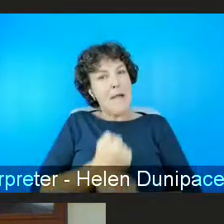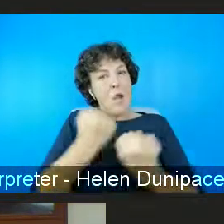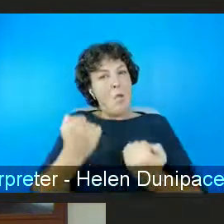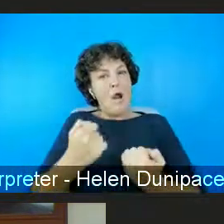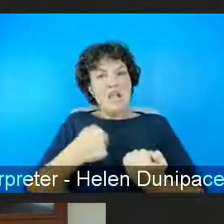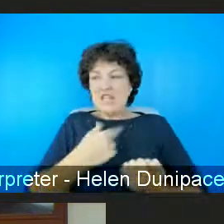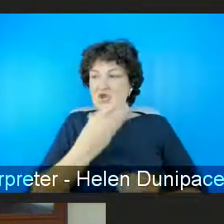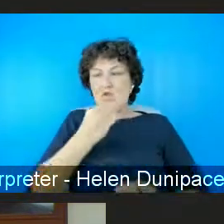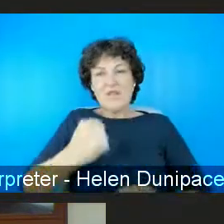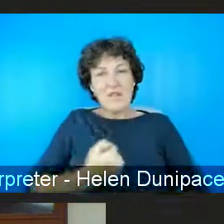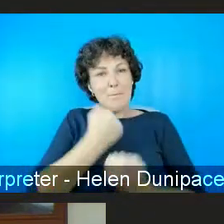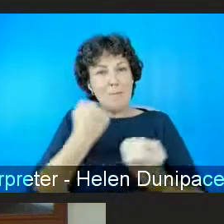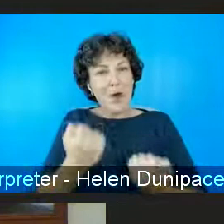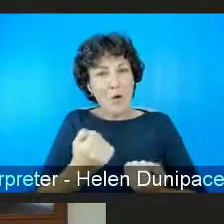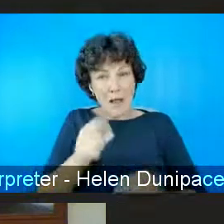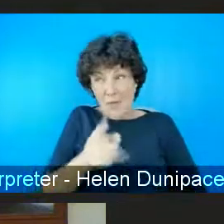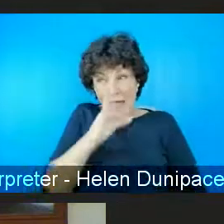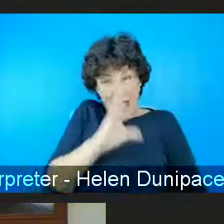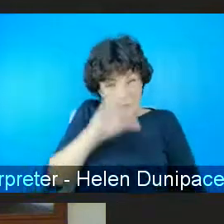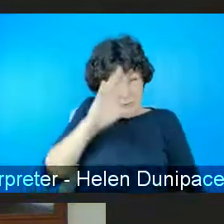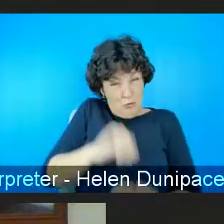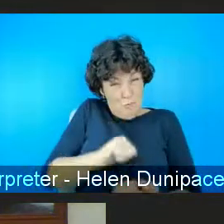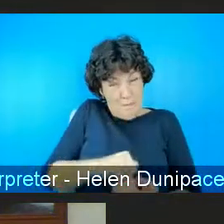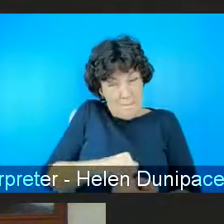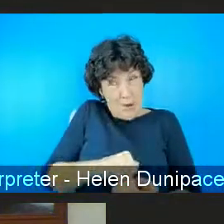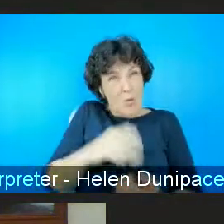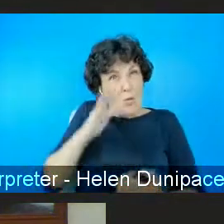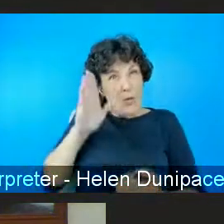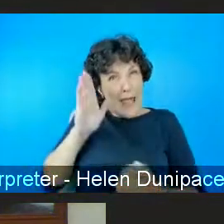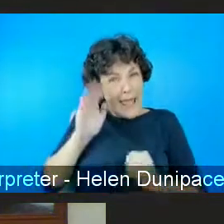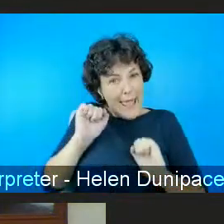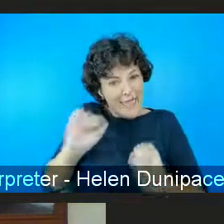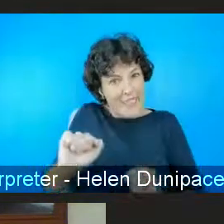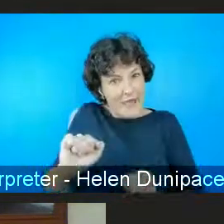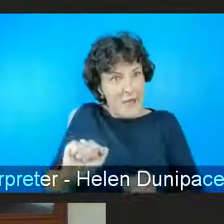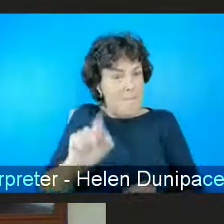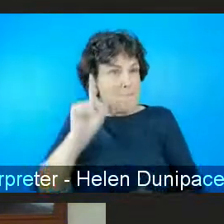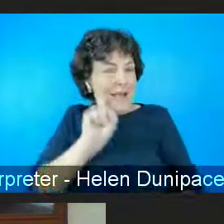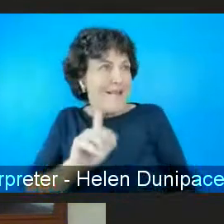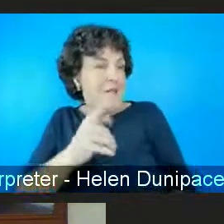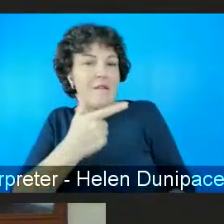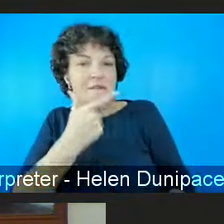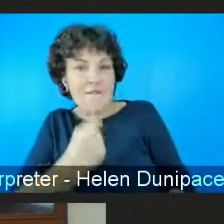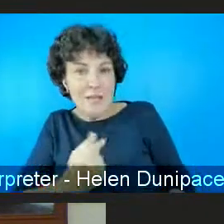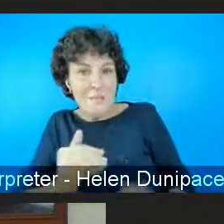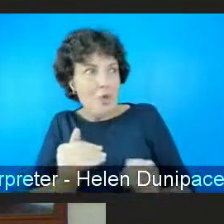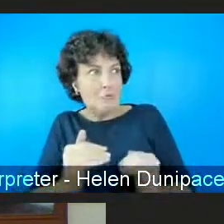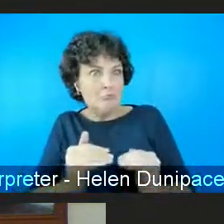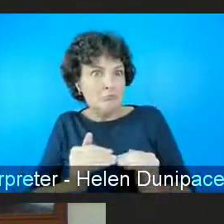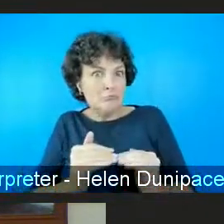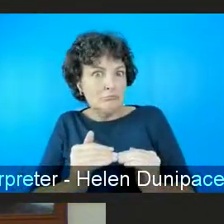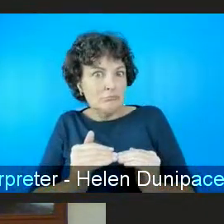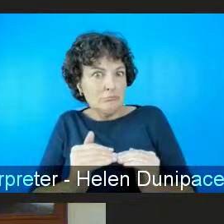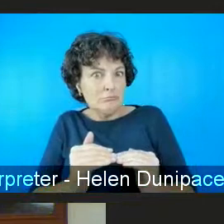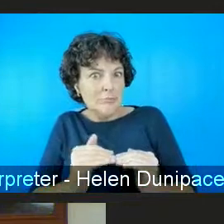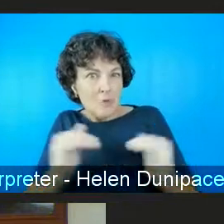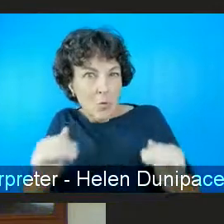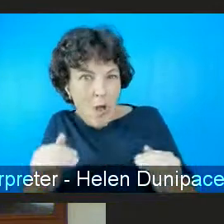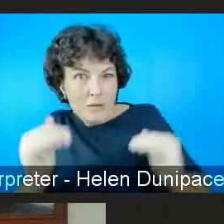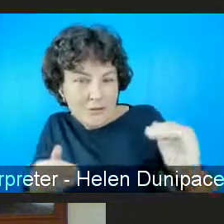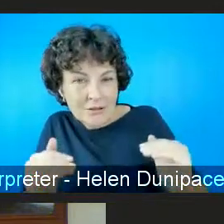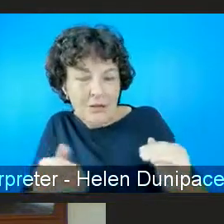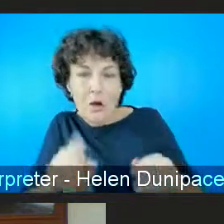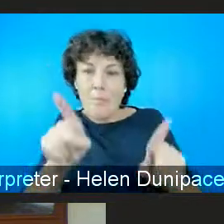can't take gender out of the equation of understanding that but it's almost like the label paedophile becomes a way of then